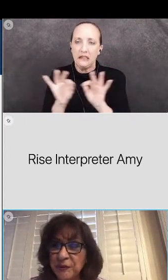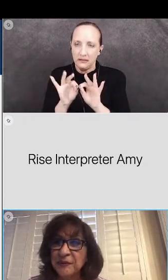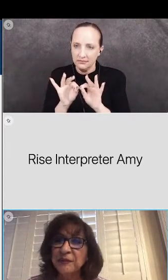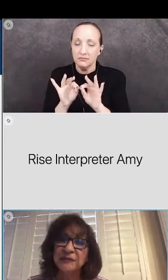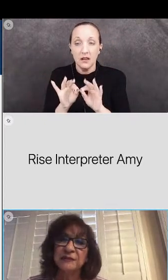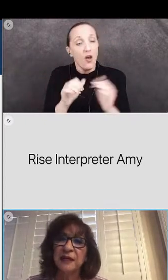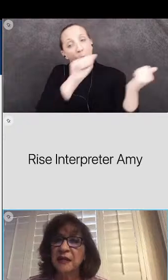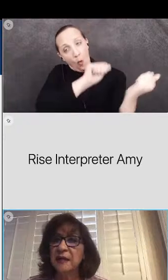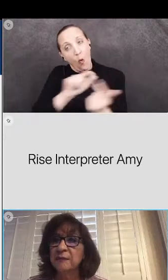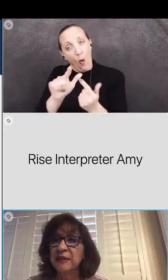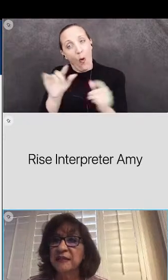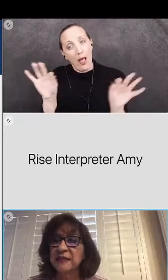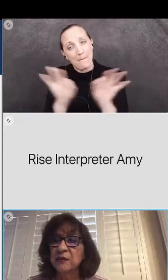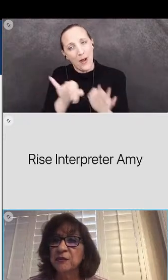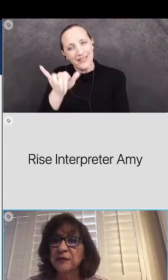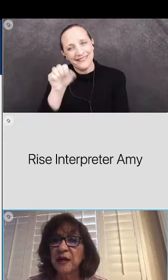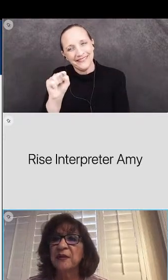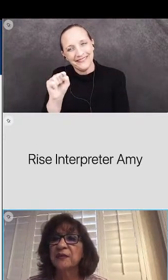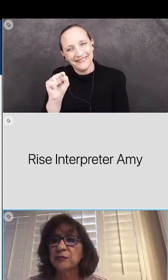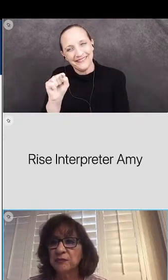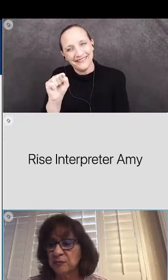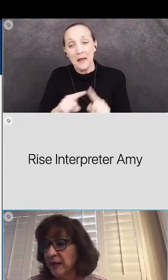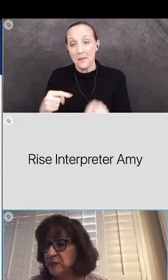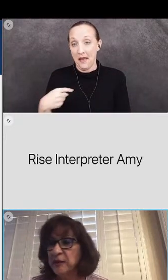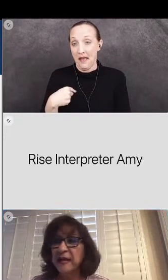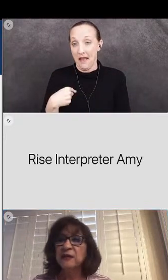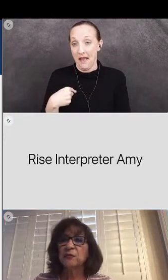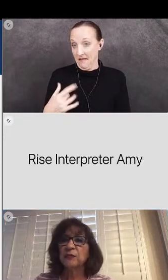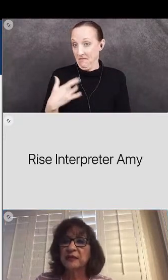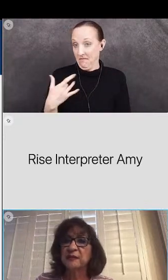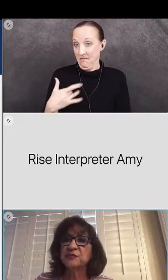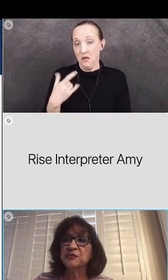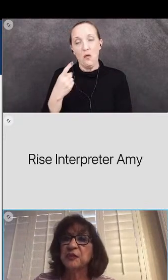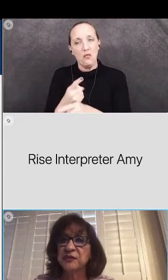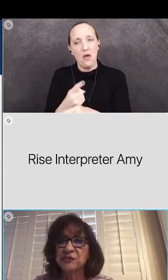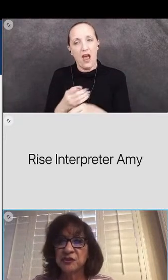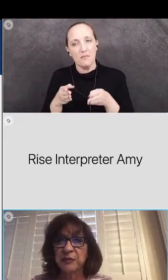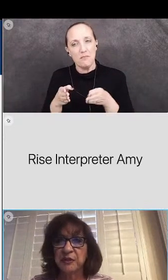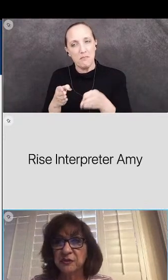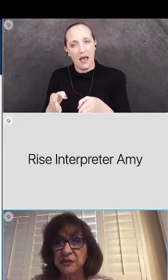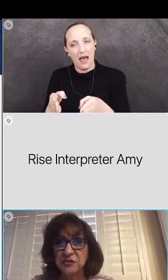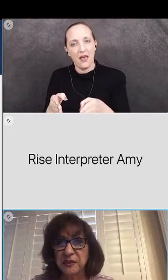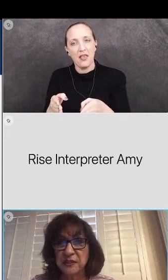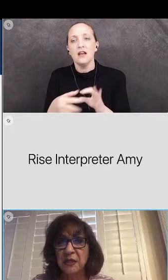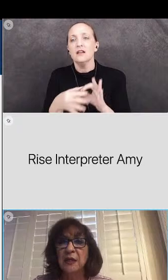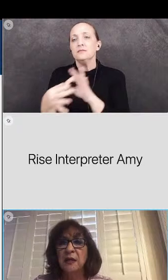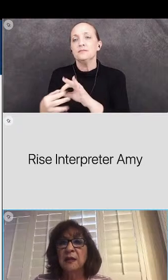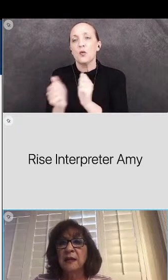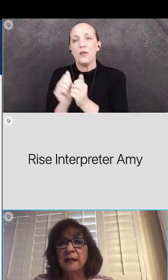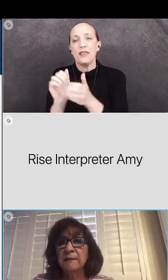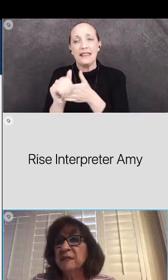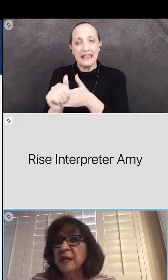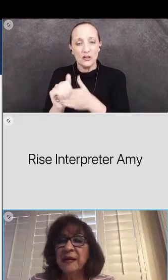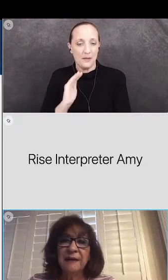They're all important, but I think we're on the right track when it comes to leadership in our district.